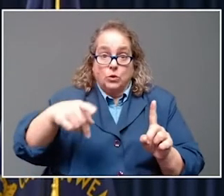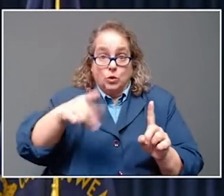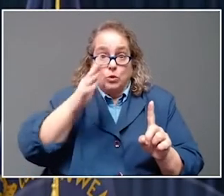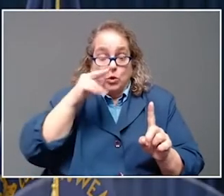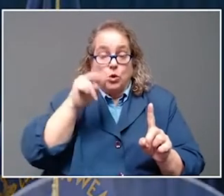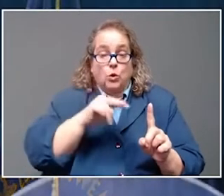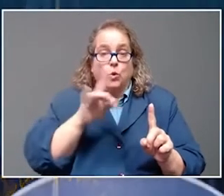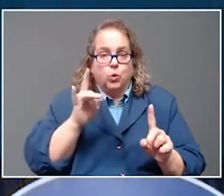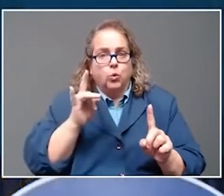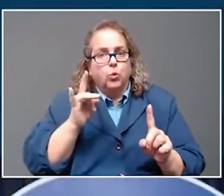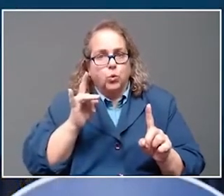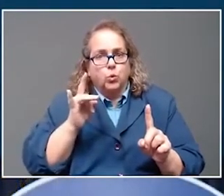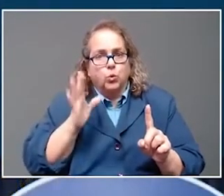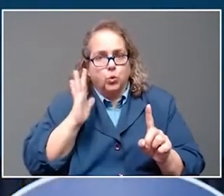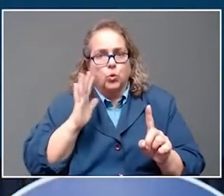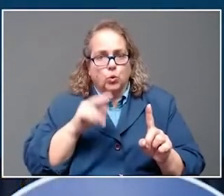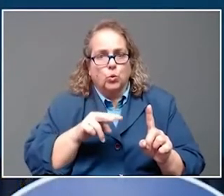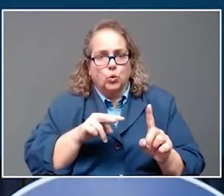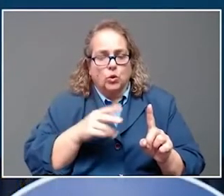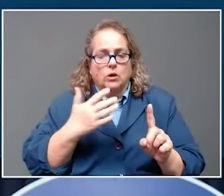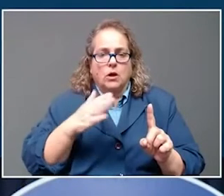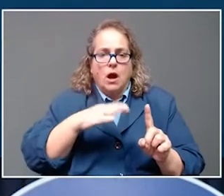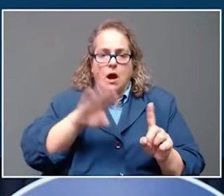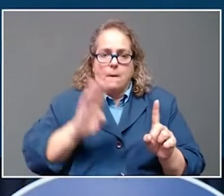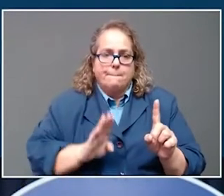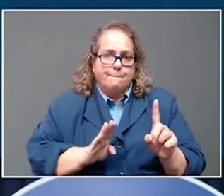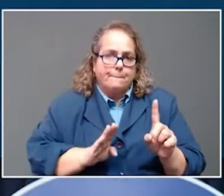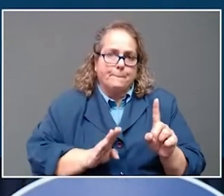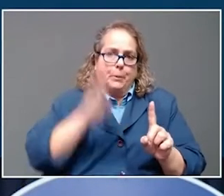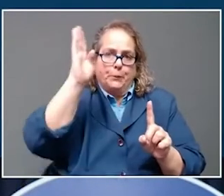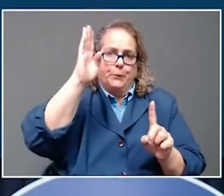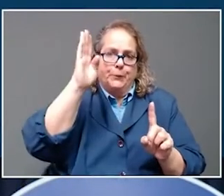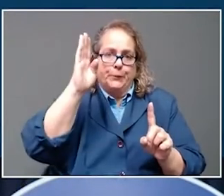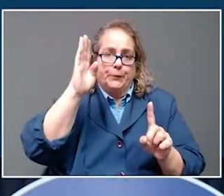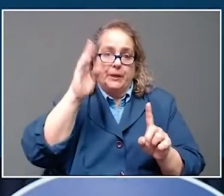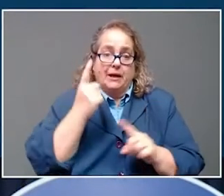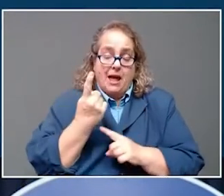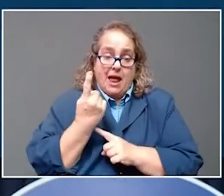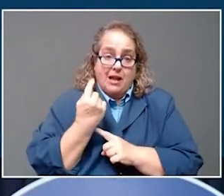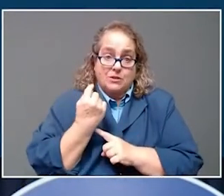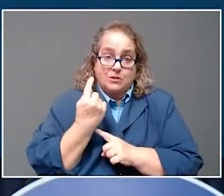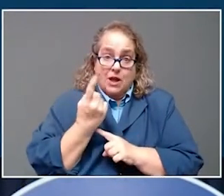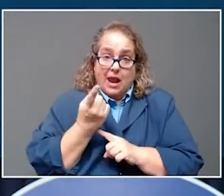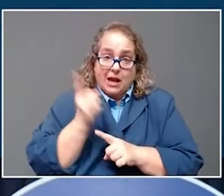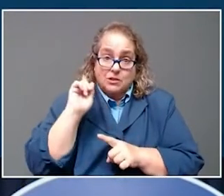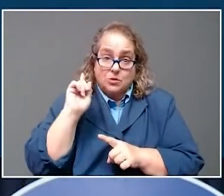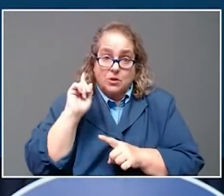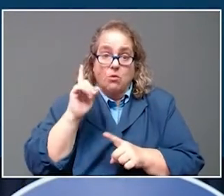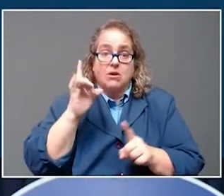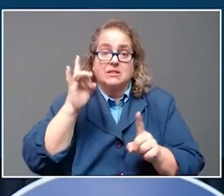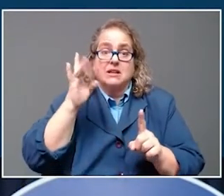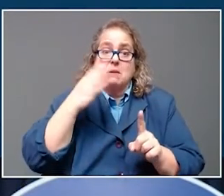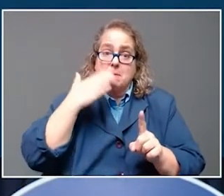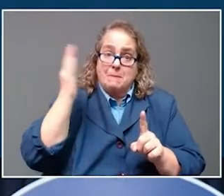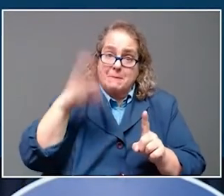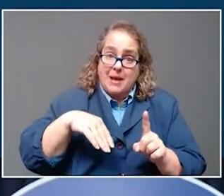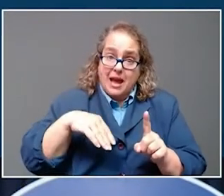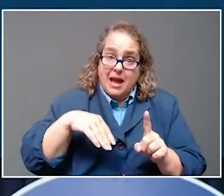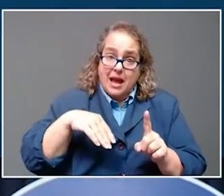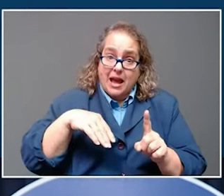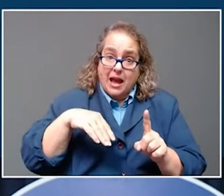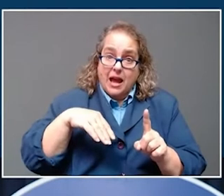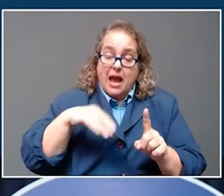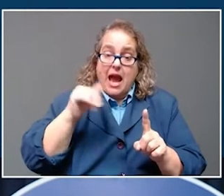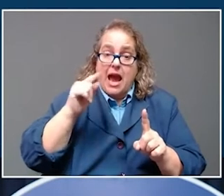surge back in the summer. The chart, as we showed it last week, was incredible in how much higher